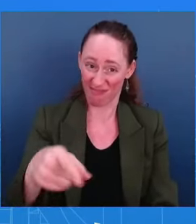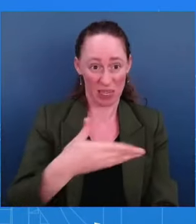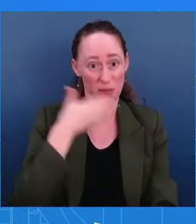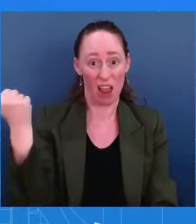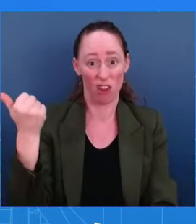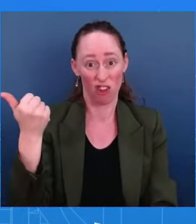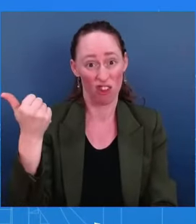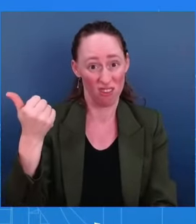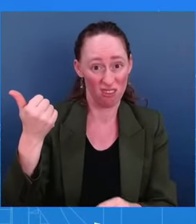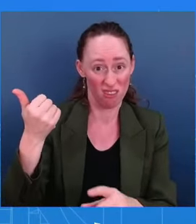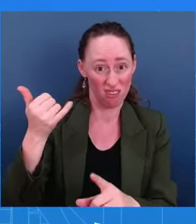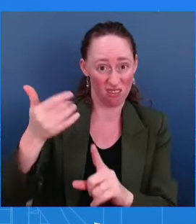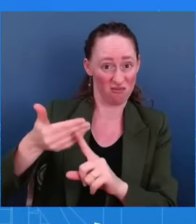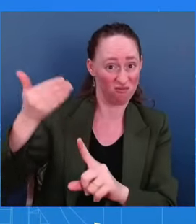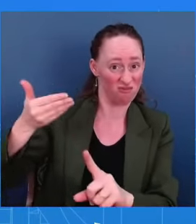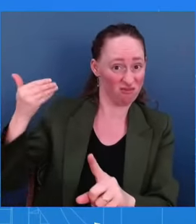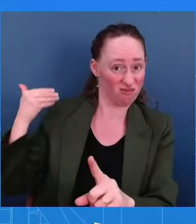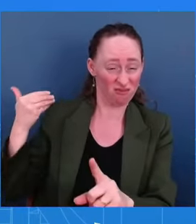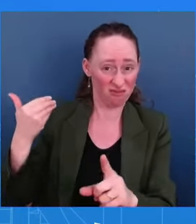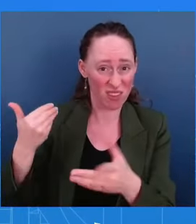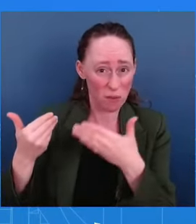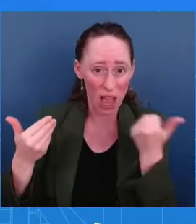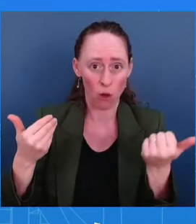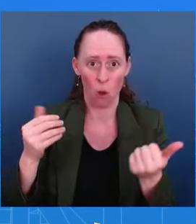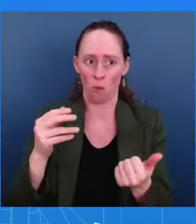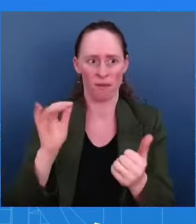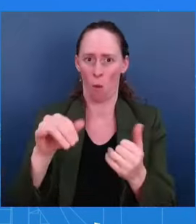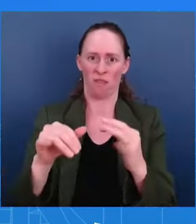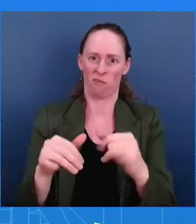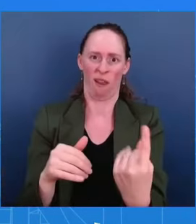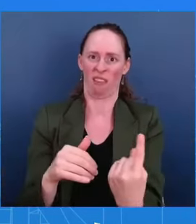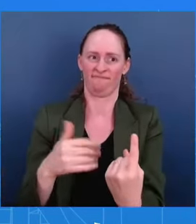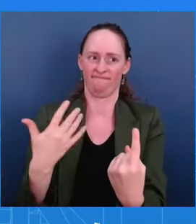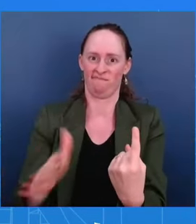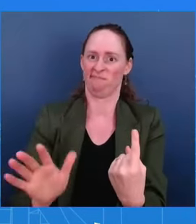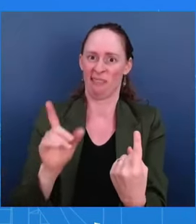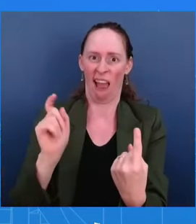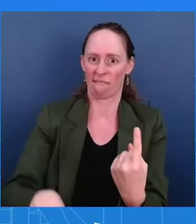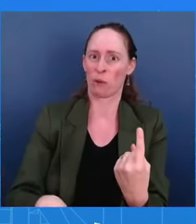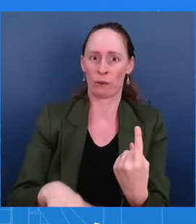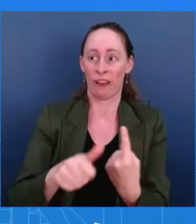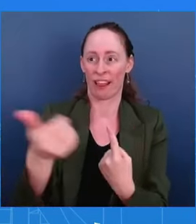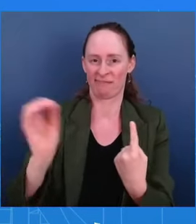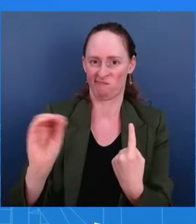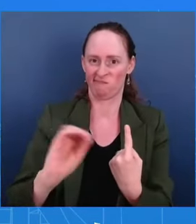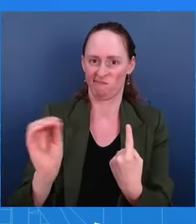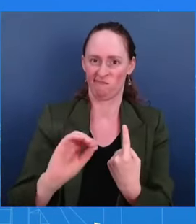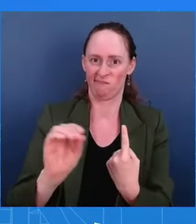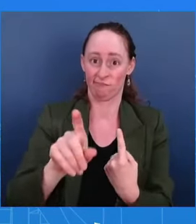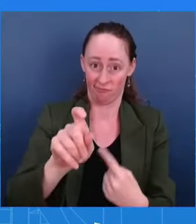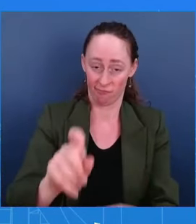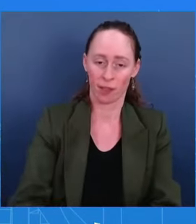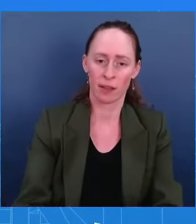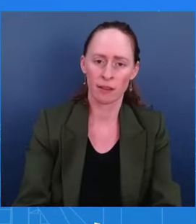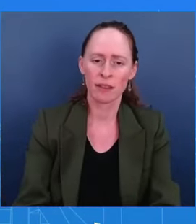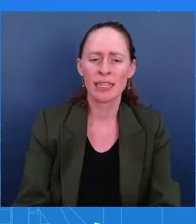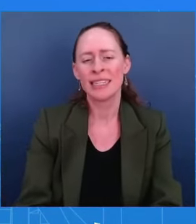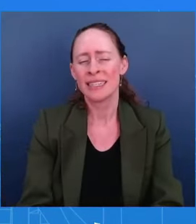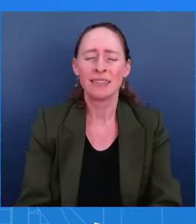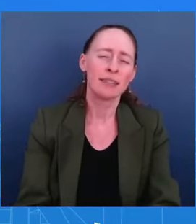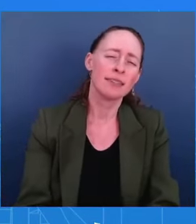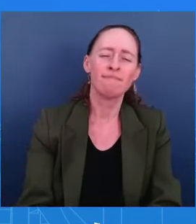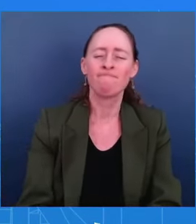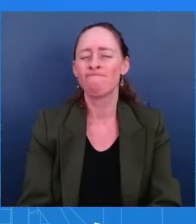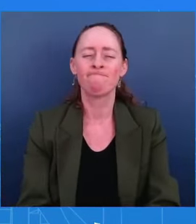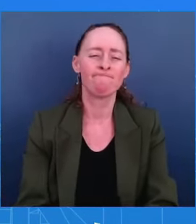negotiate the details of this deal in public or to speculate about any other kinds of opportunities might occur if it falls